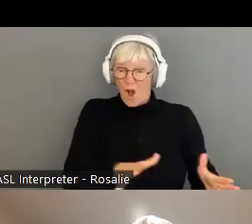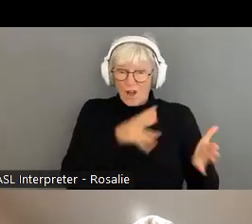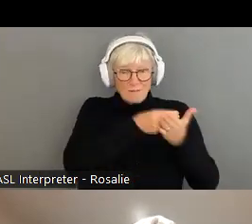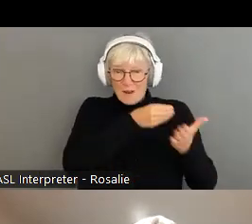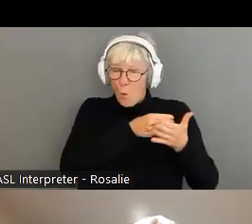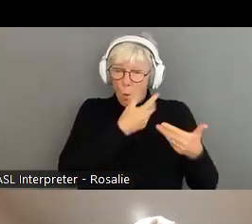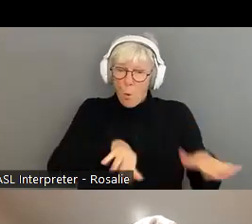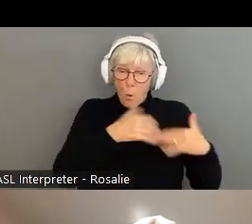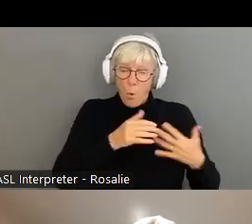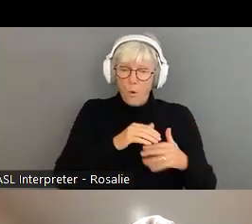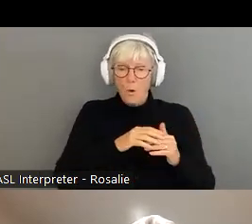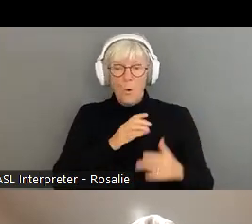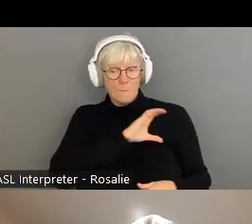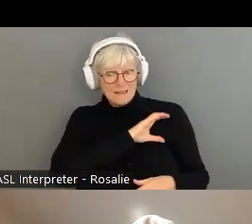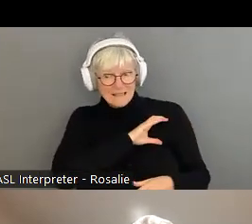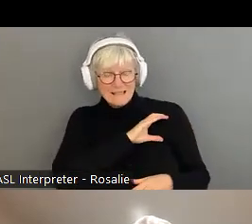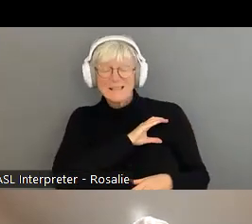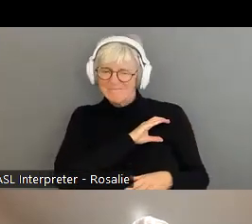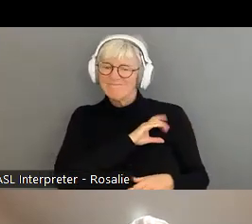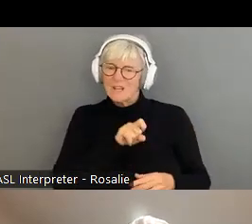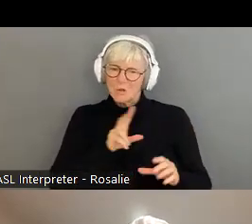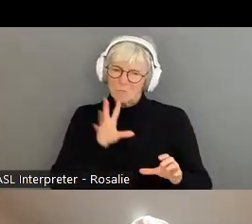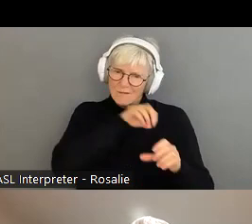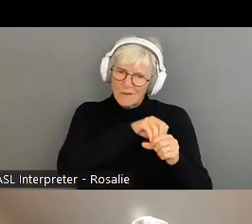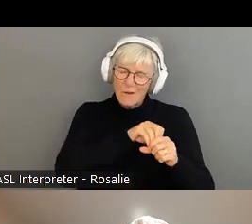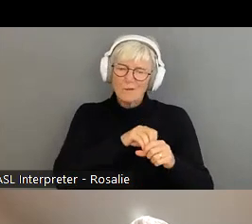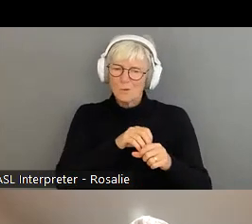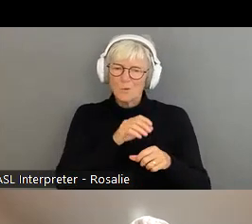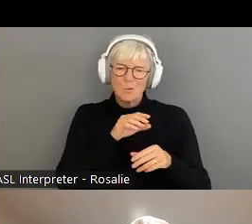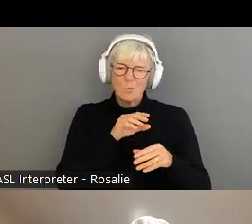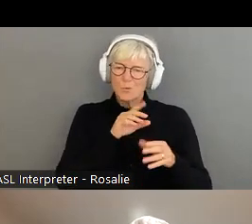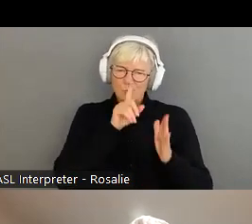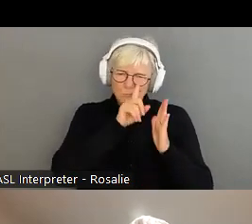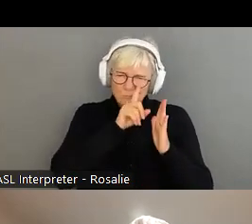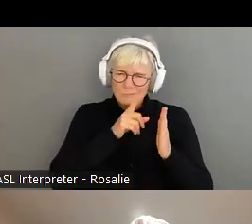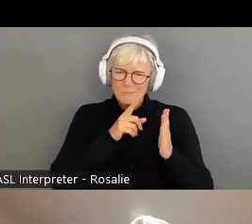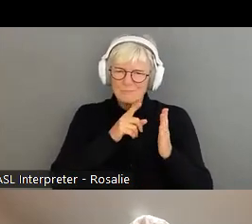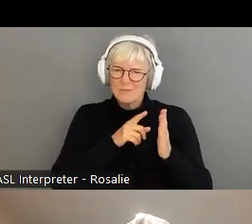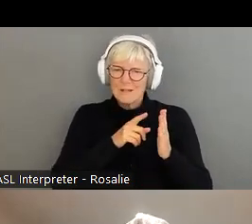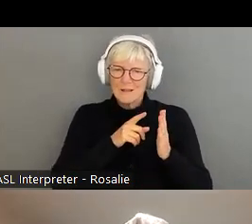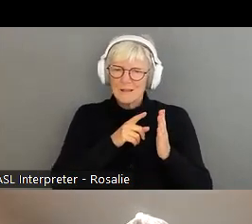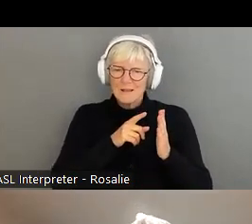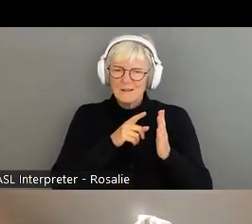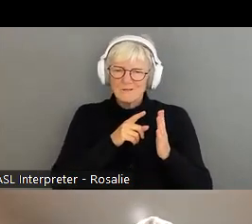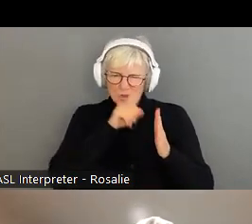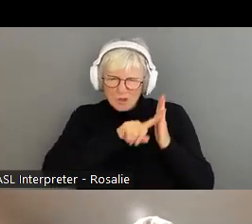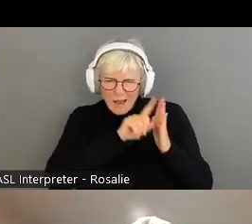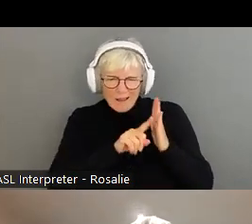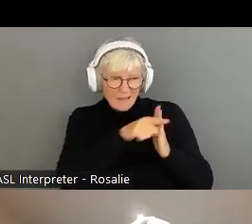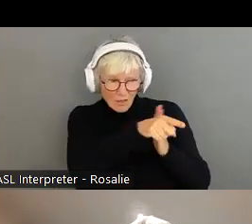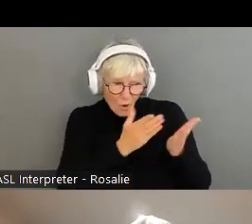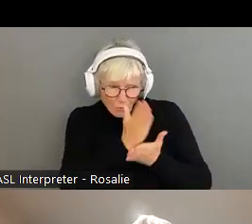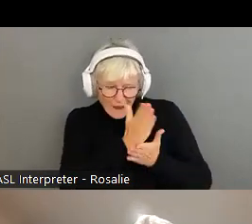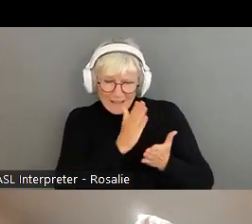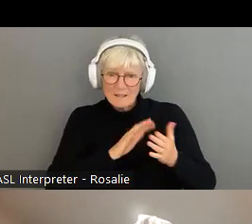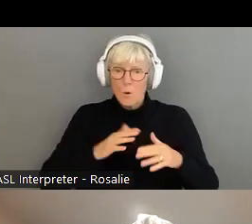if there's a police visit recommended for, you know, a wellness check, if there's cash